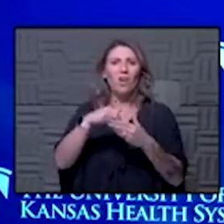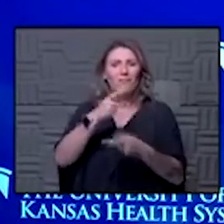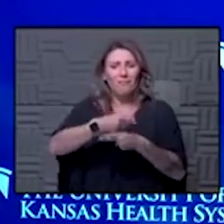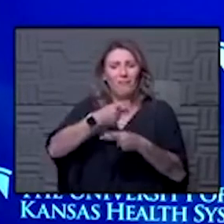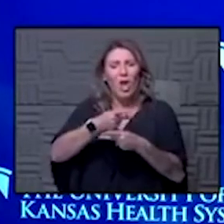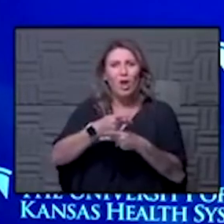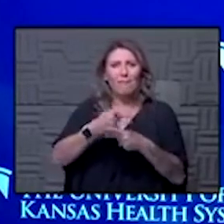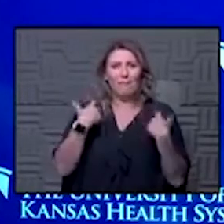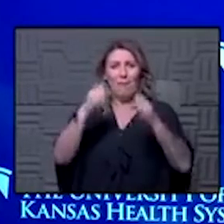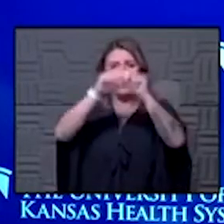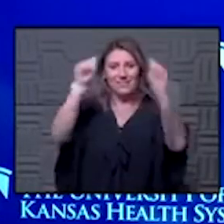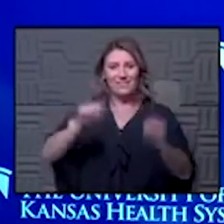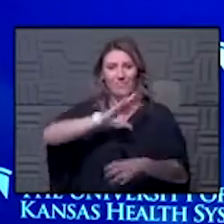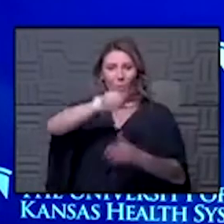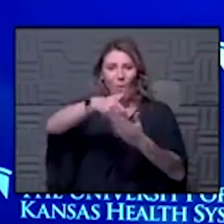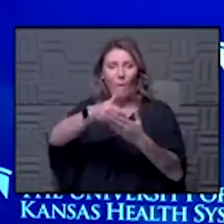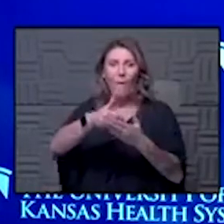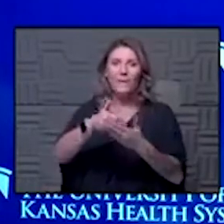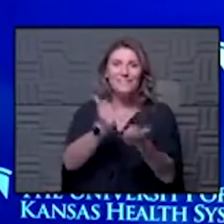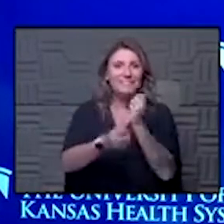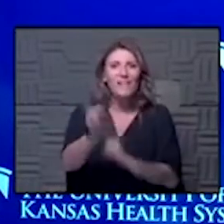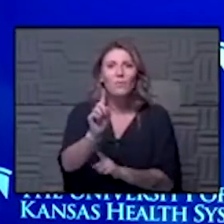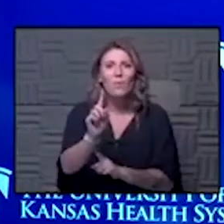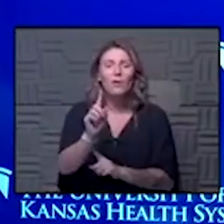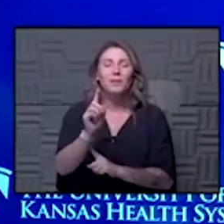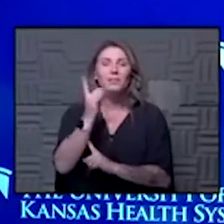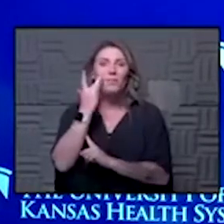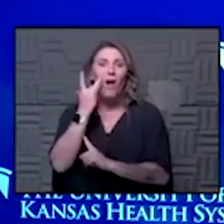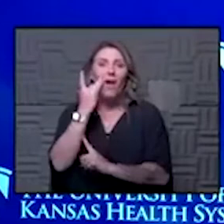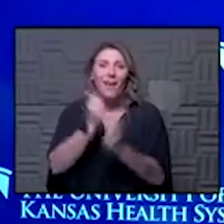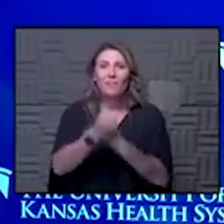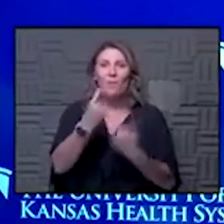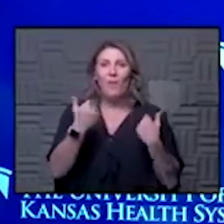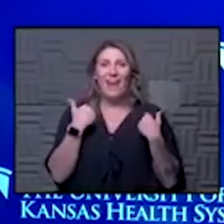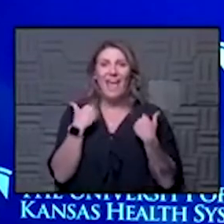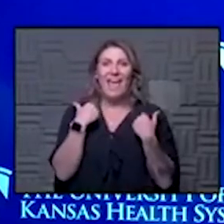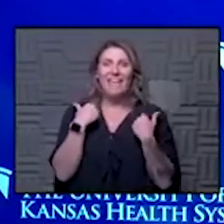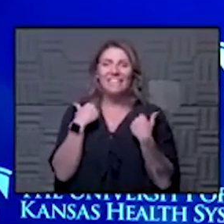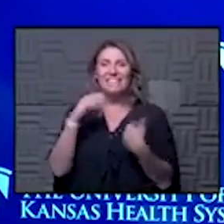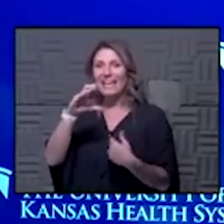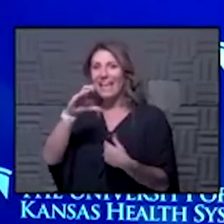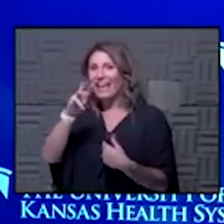so yeah it's everywhere you want to be that's why we all have cows Jill